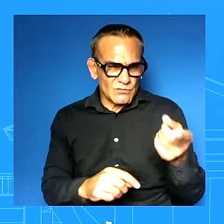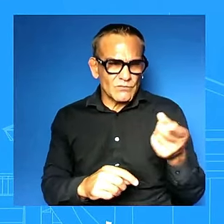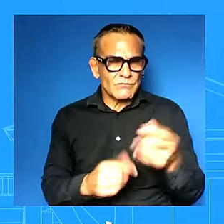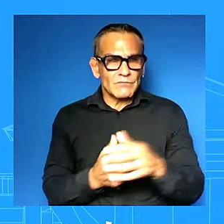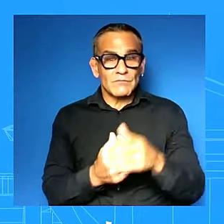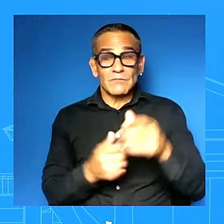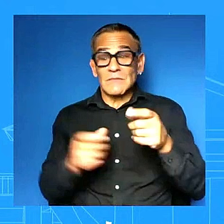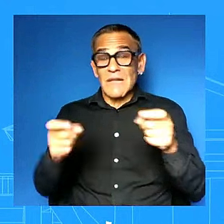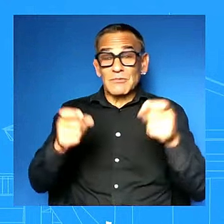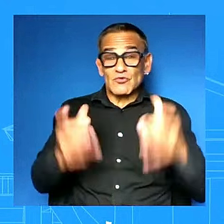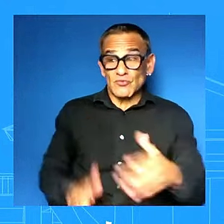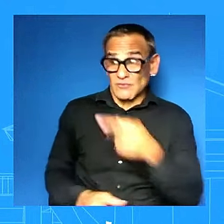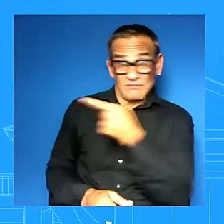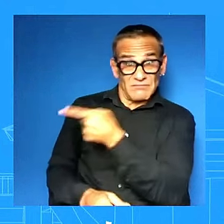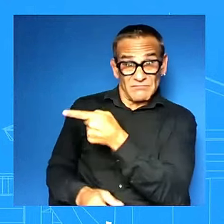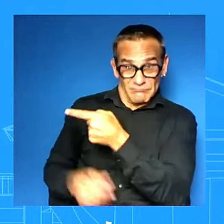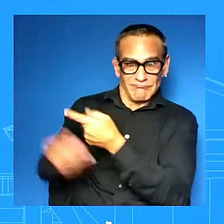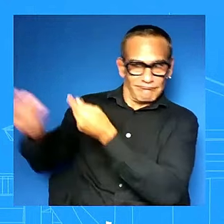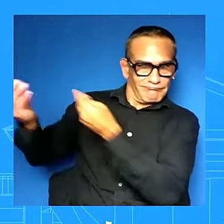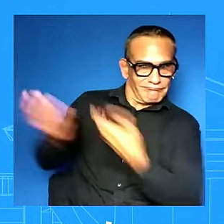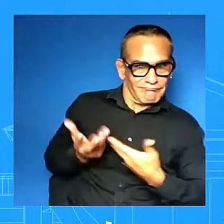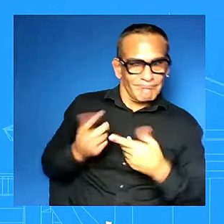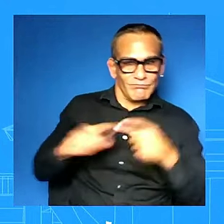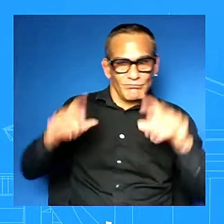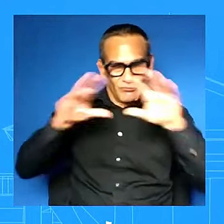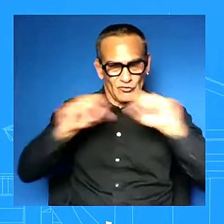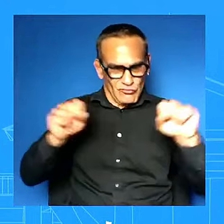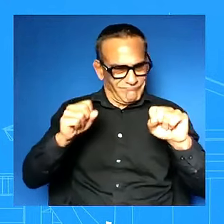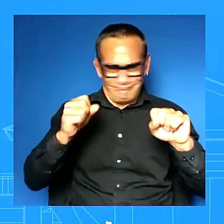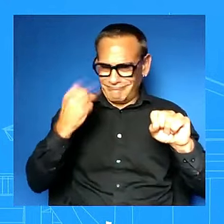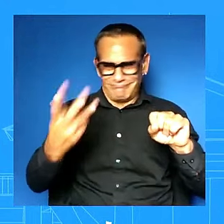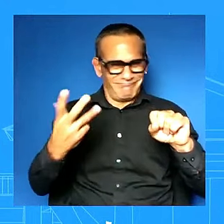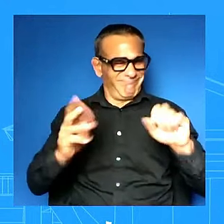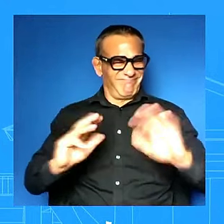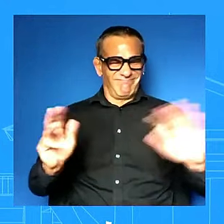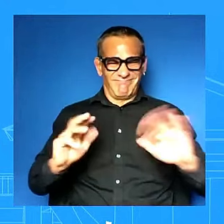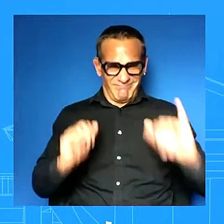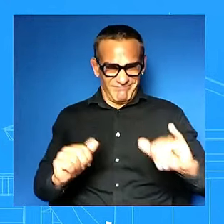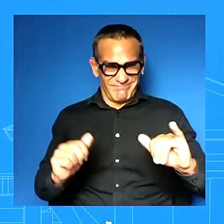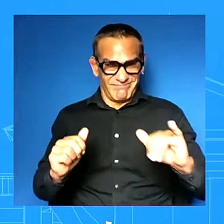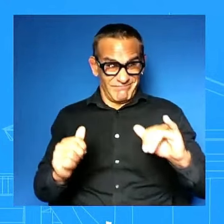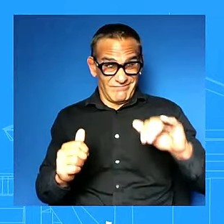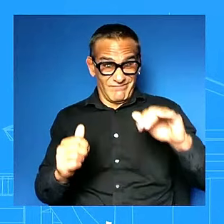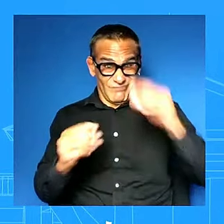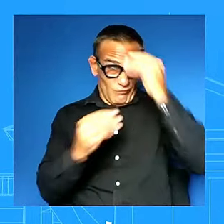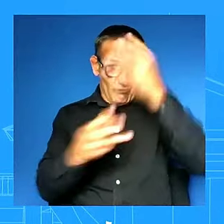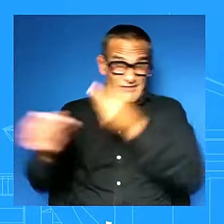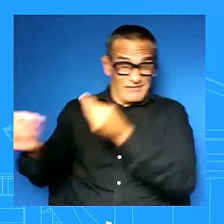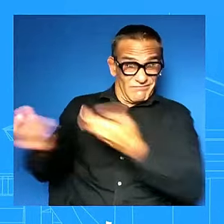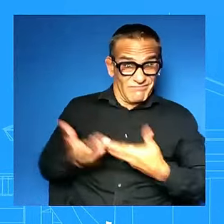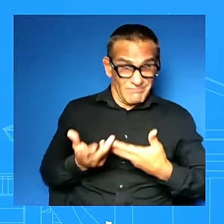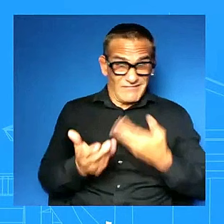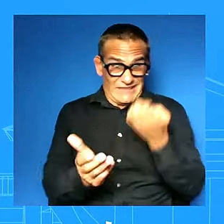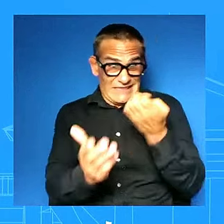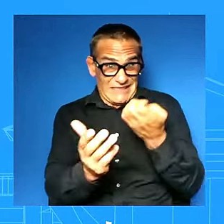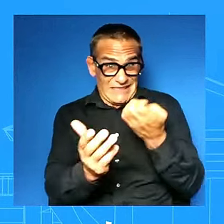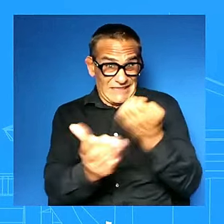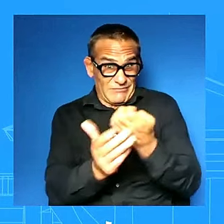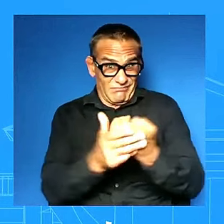that was in a tailspin that's what we inherited it was paralyzed because the former president didn't nothing